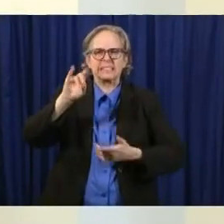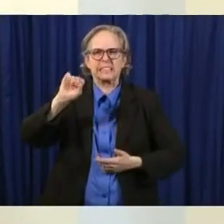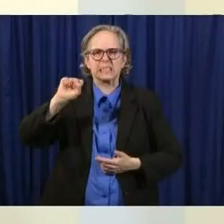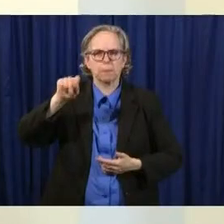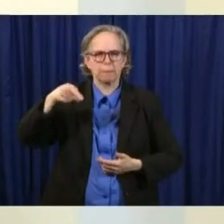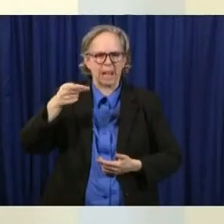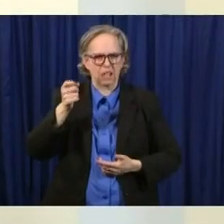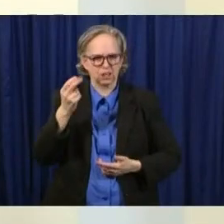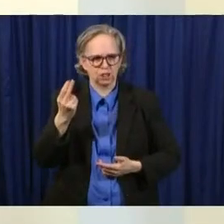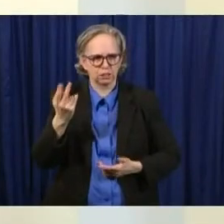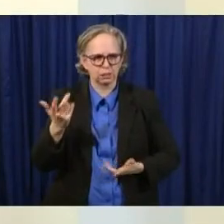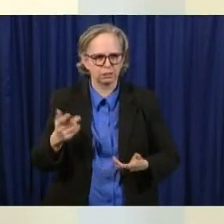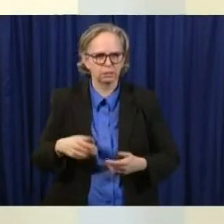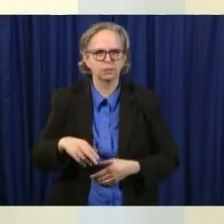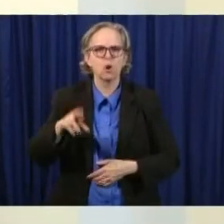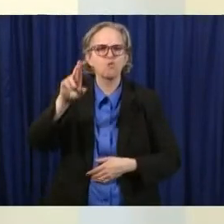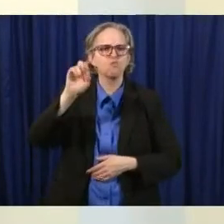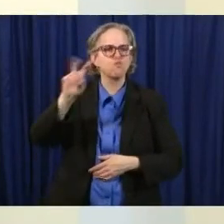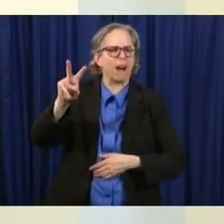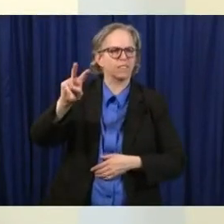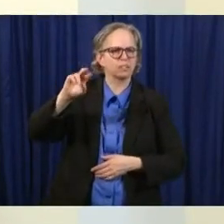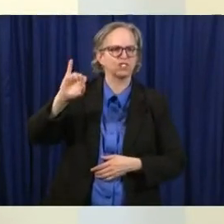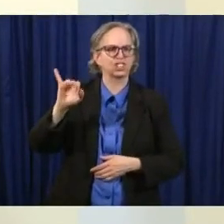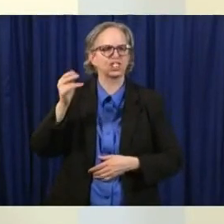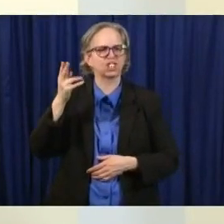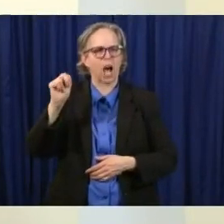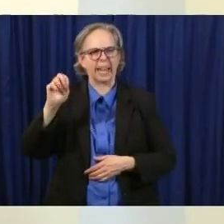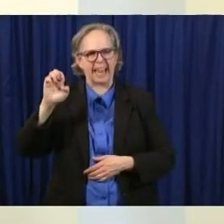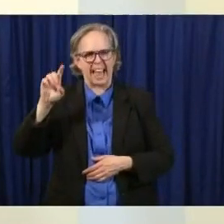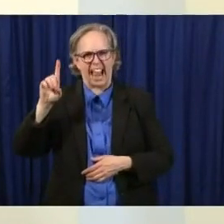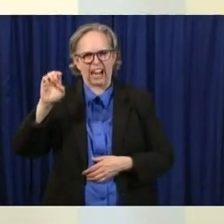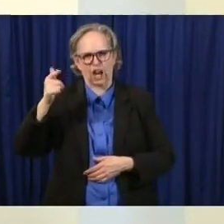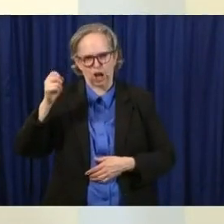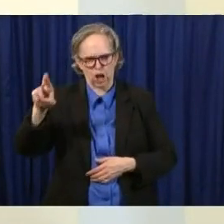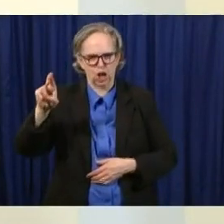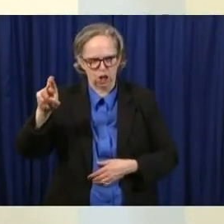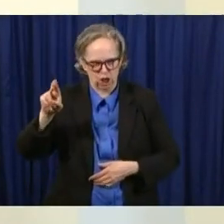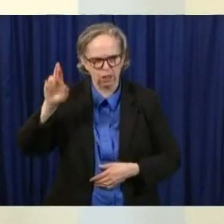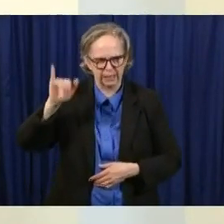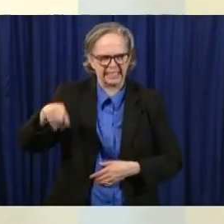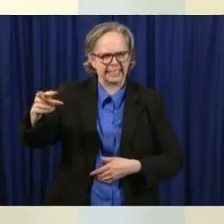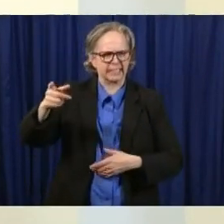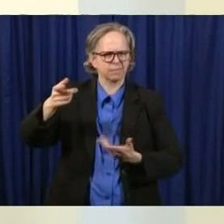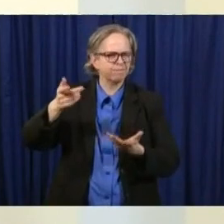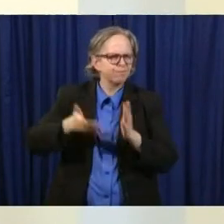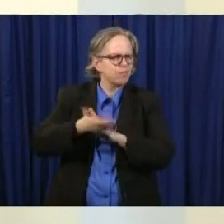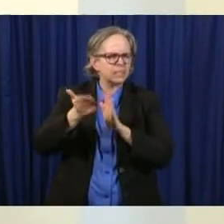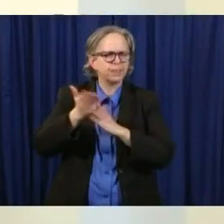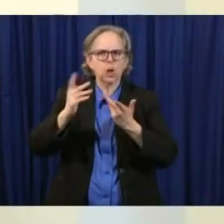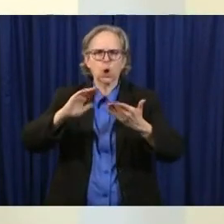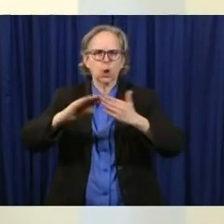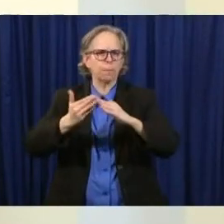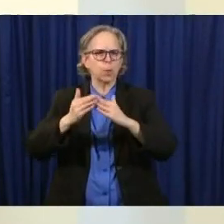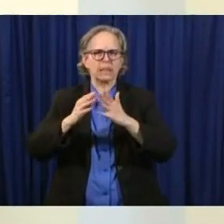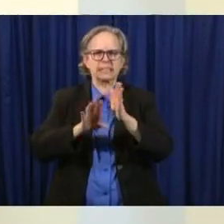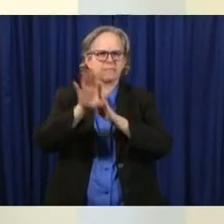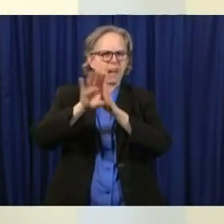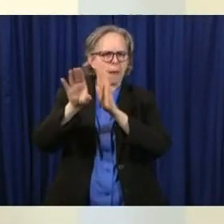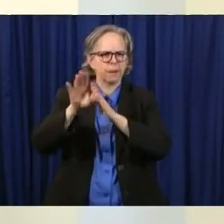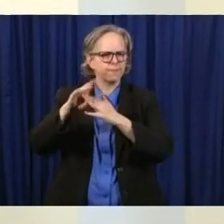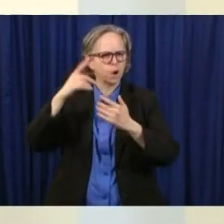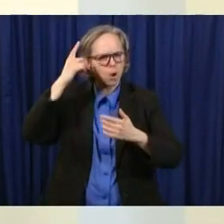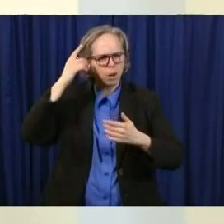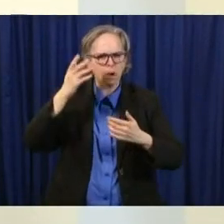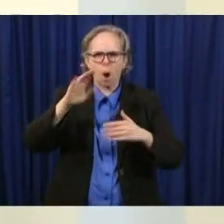reverend john edgar i don't know if people know he he runs something called uh community development for all people it's it's an